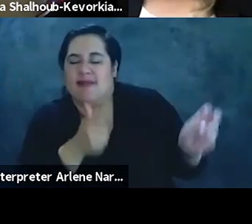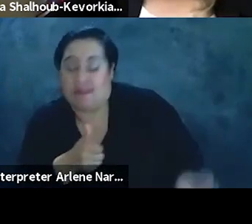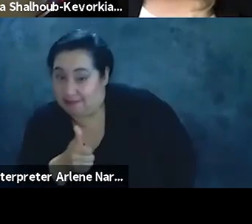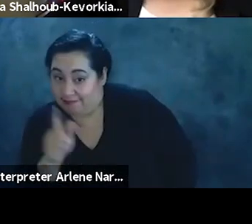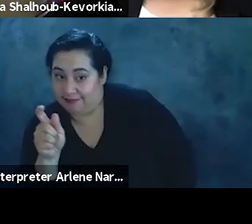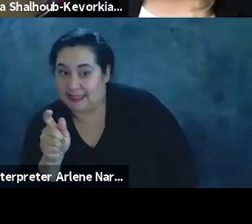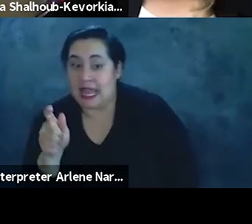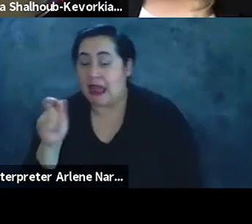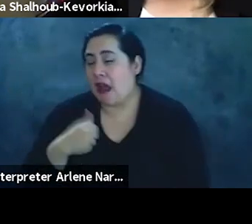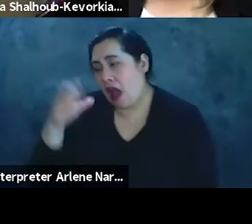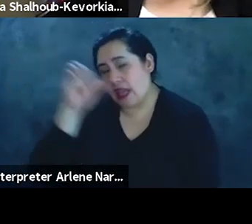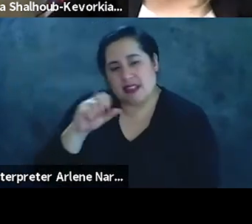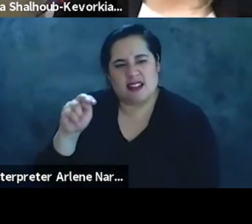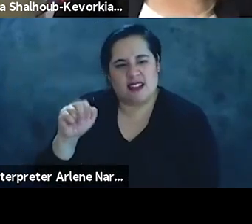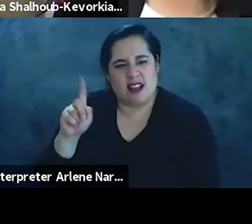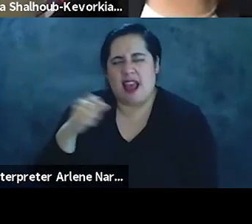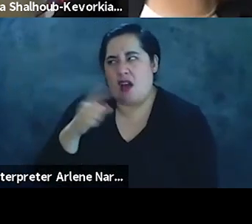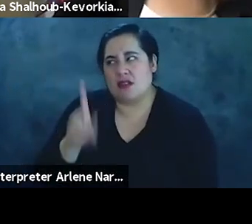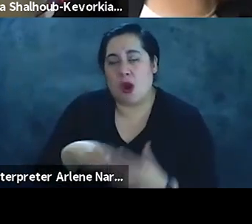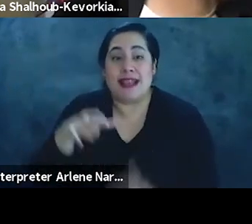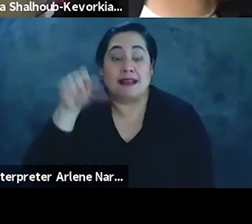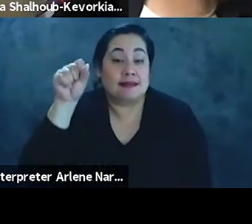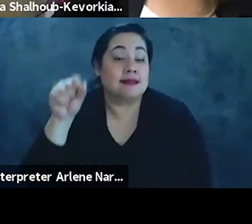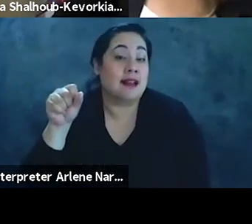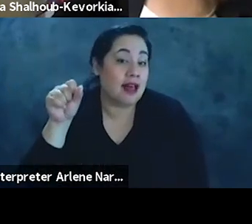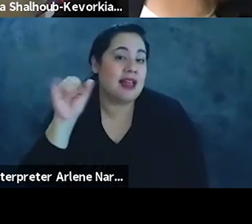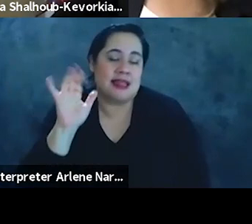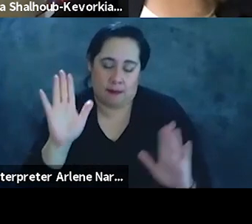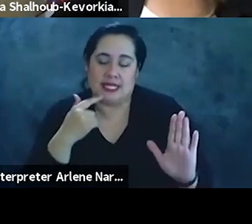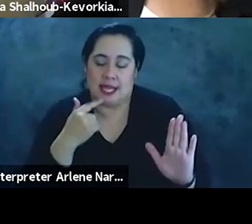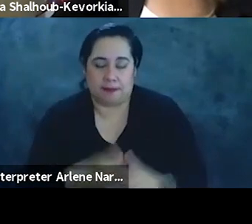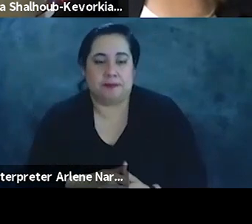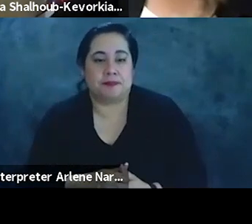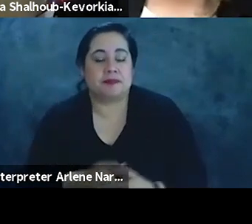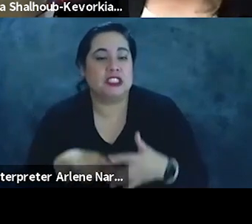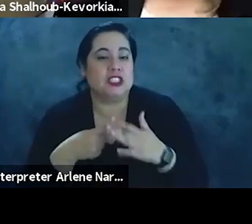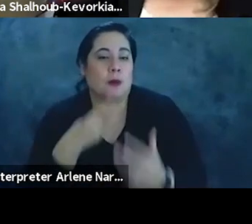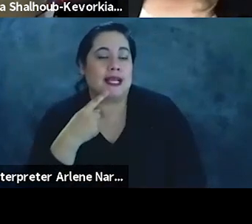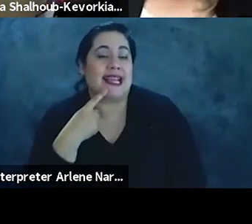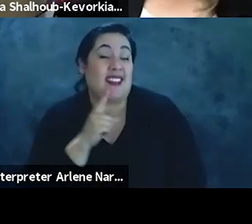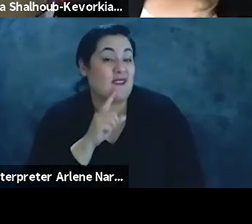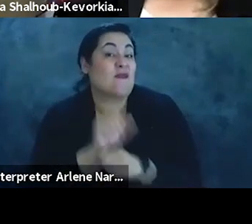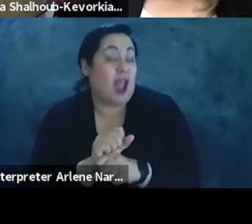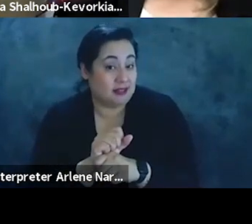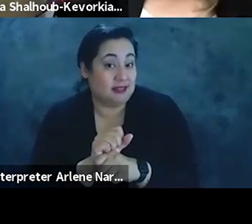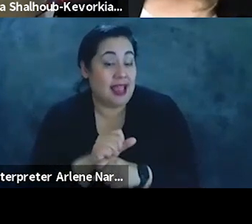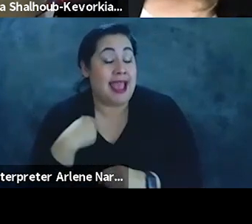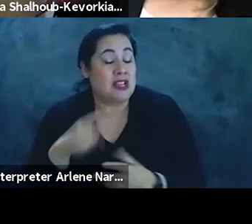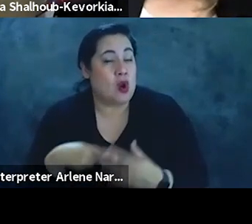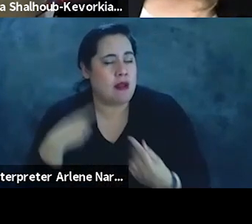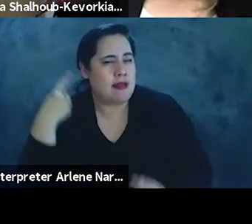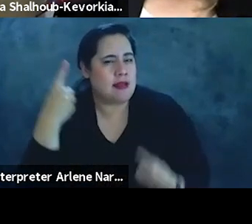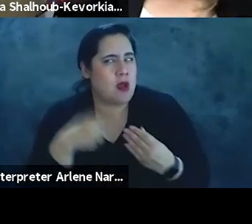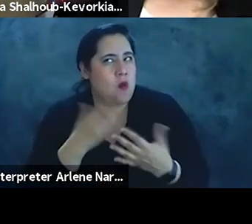I guess I'll start. Yeah, absolutely. And that's why I sort of well, let me say by start by saying, in fact, when I started thinking